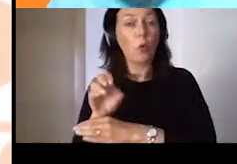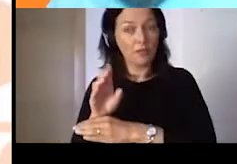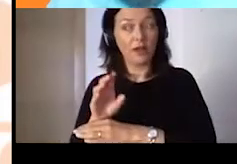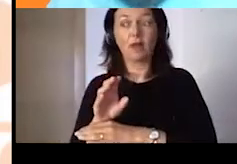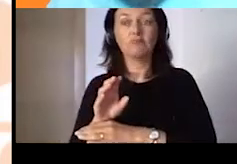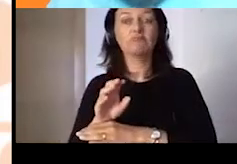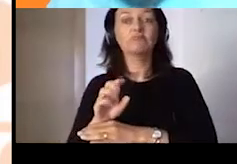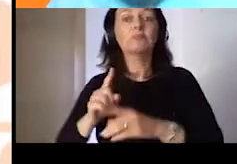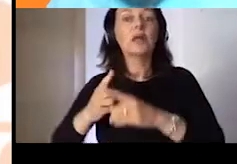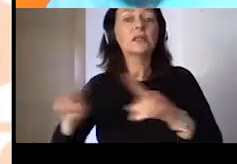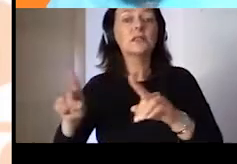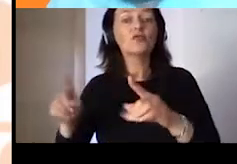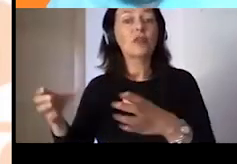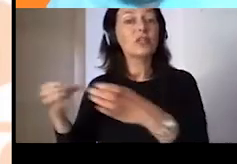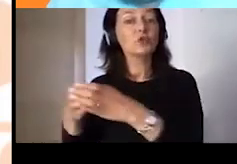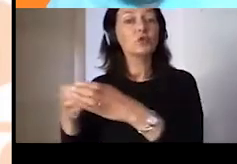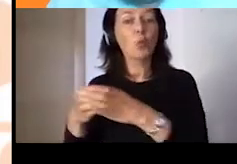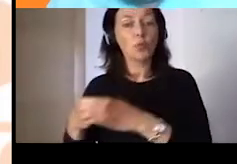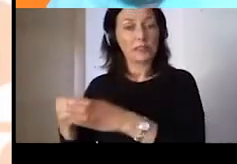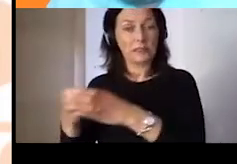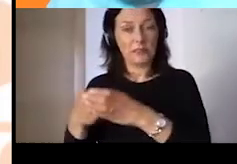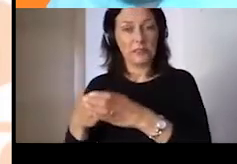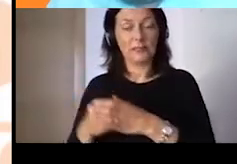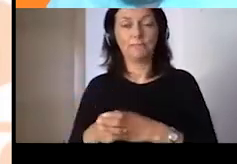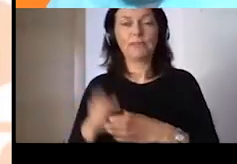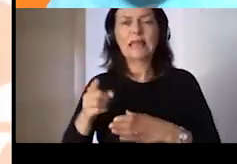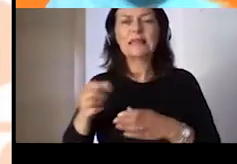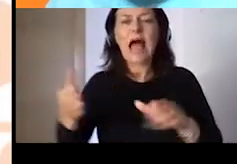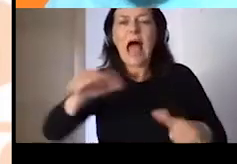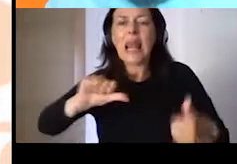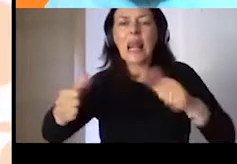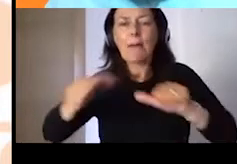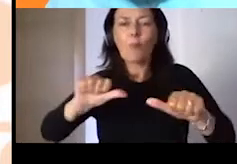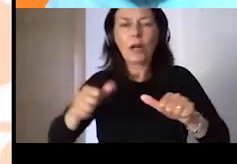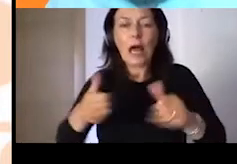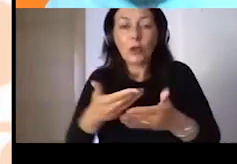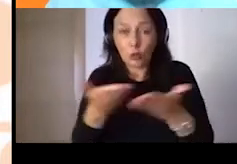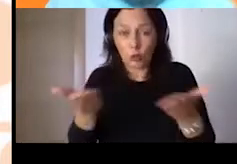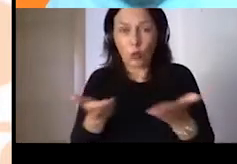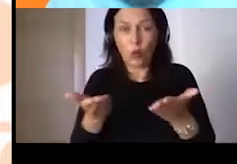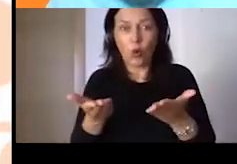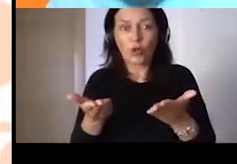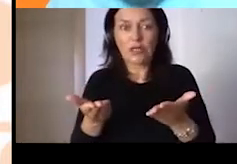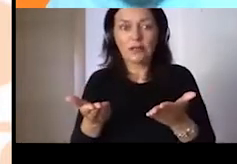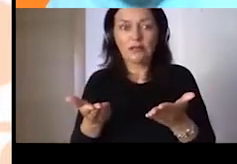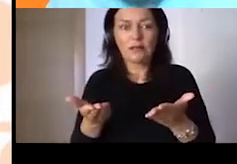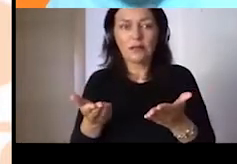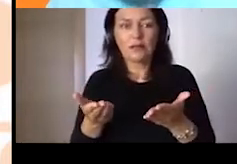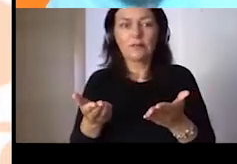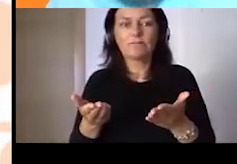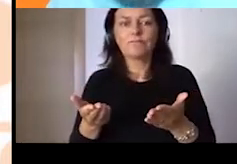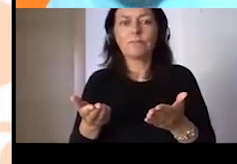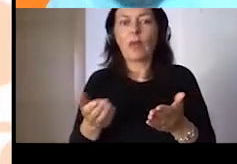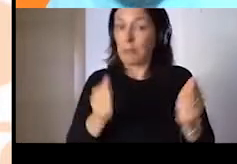appreciated by the community of Foligno, which is the city where I live. And it turned in a project which is called